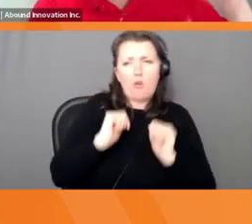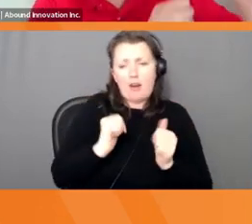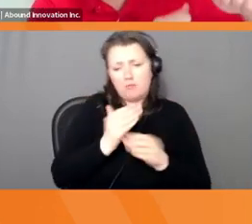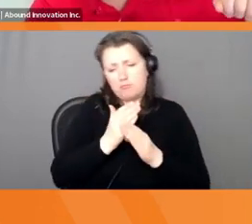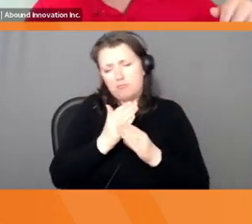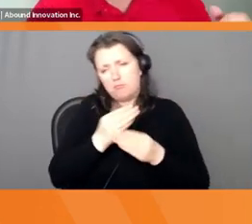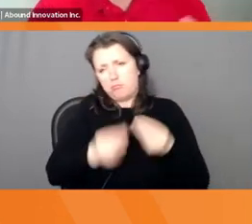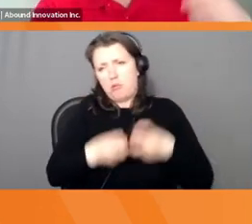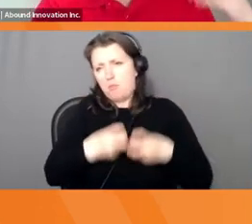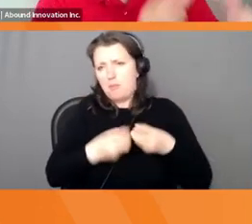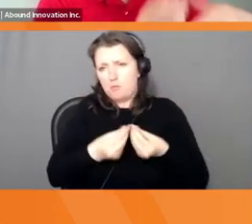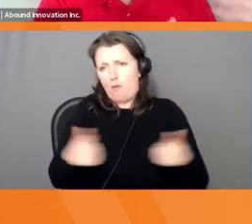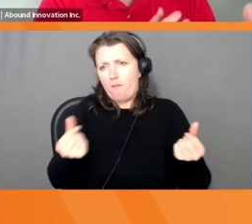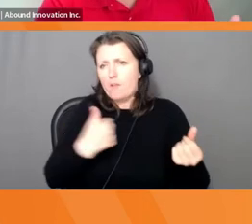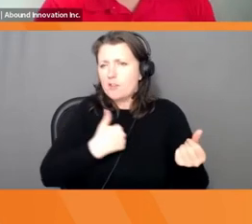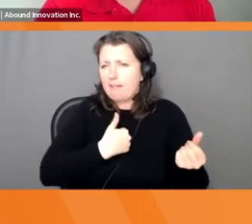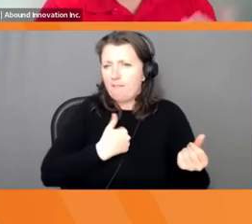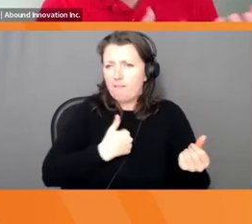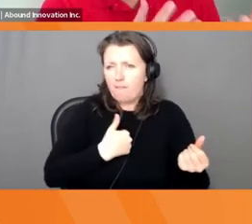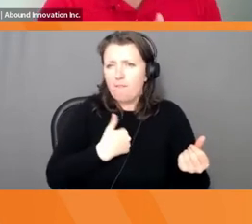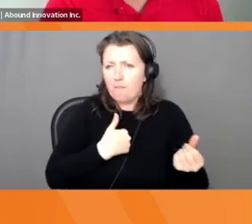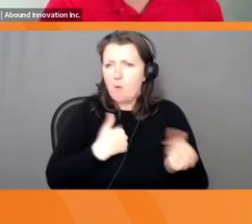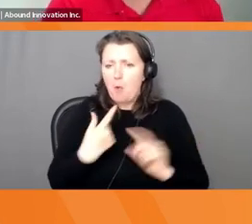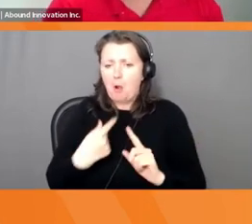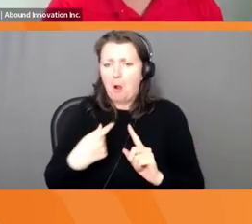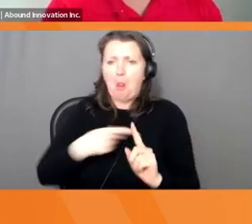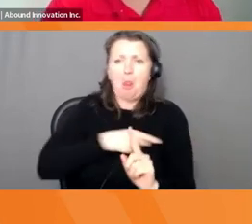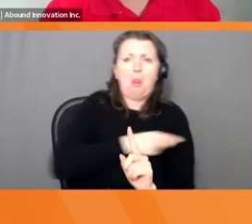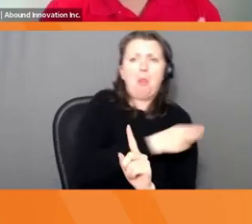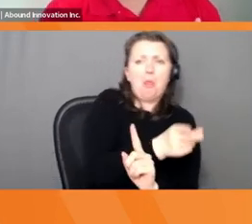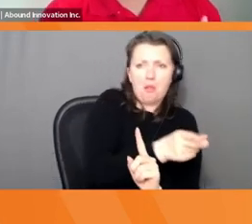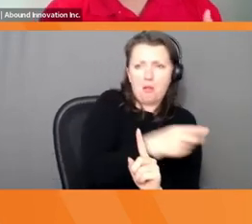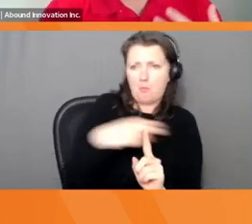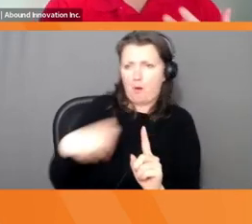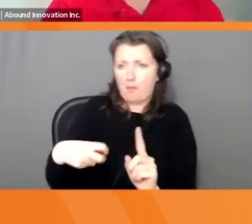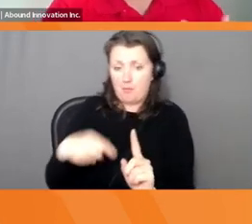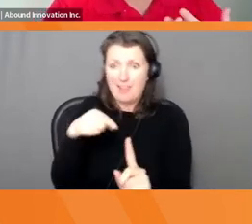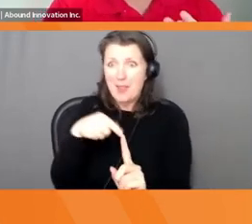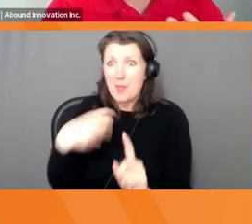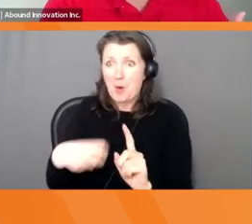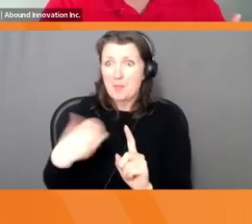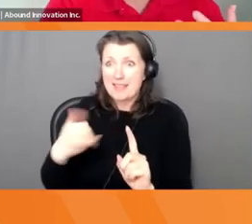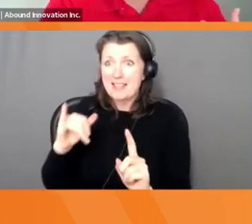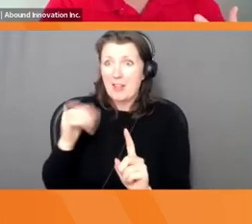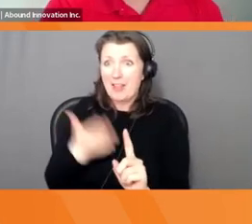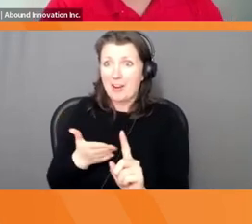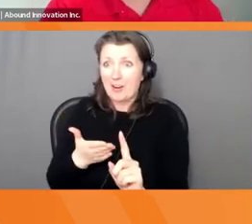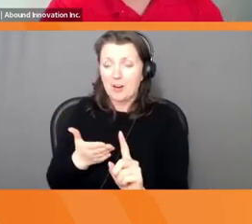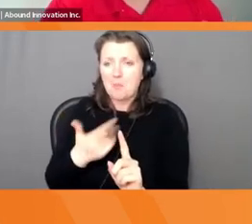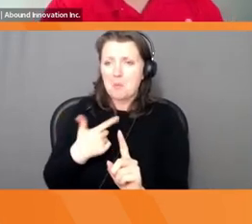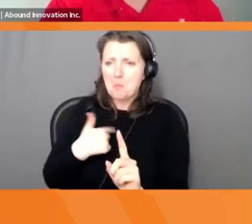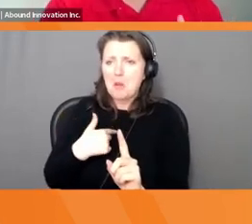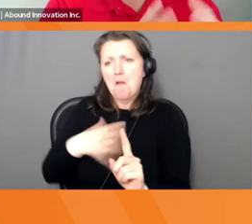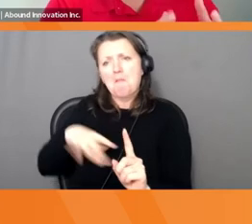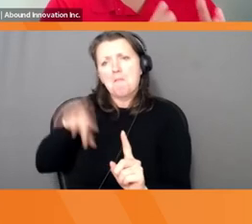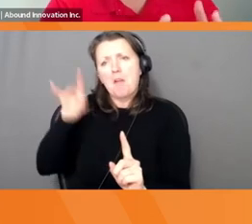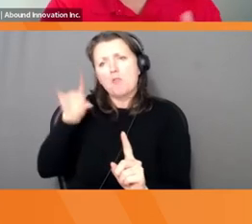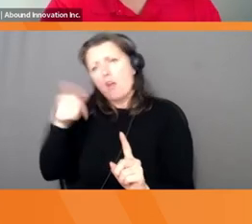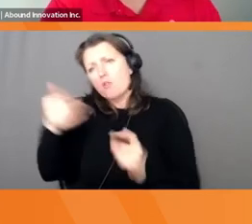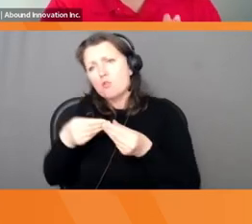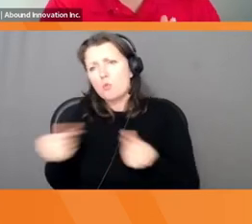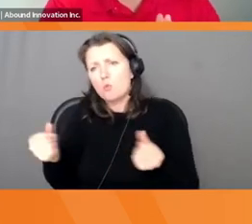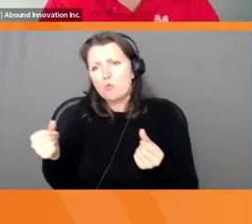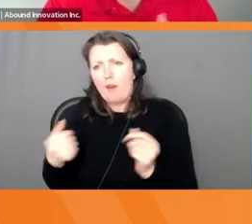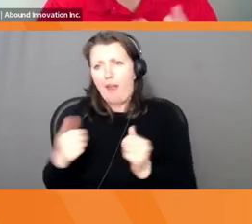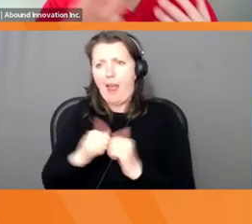like zip ties, like we figured out a way around it, but it's still actually a problem. It's just that no longer, there's no longer a way that really bugs us. But observation